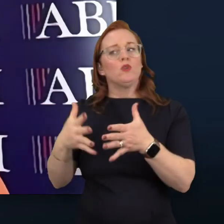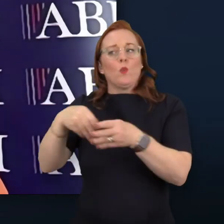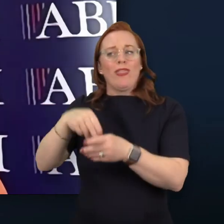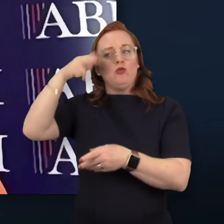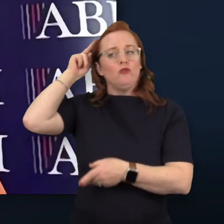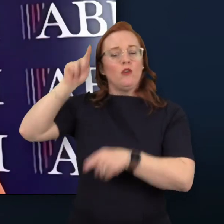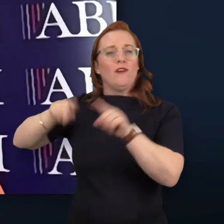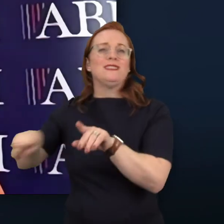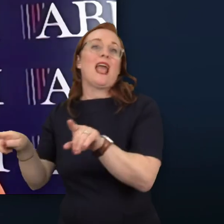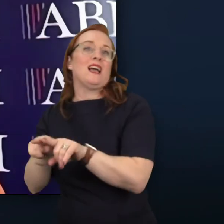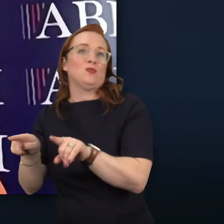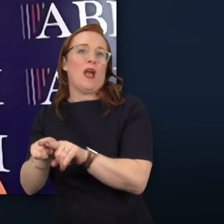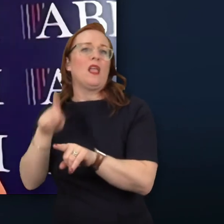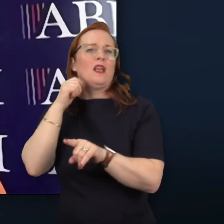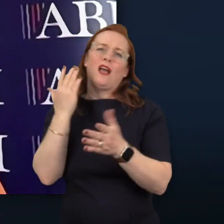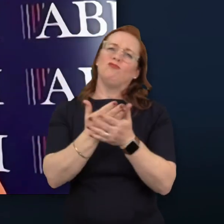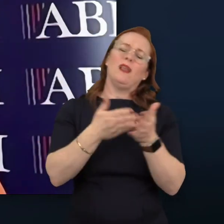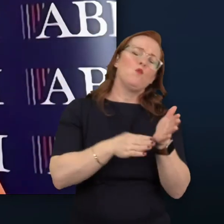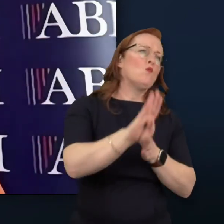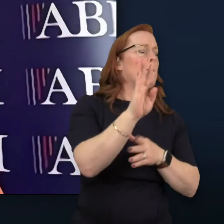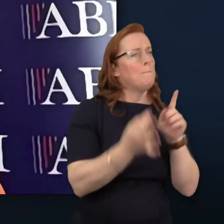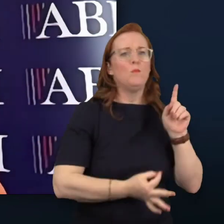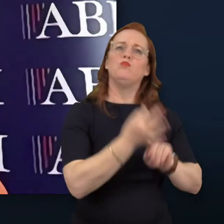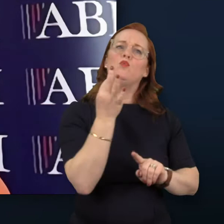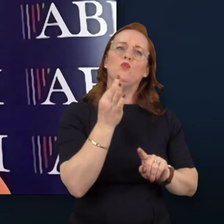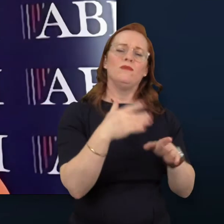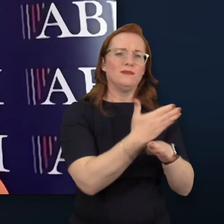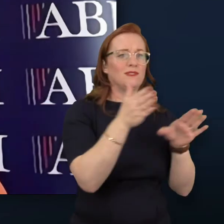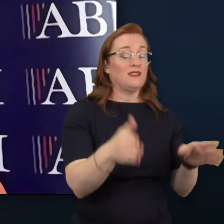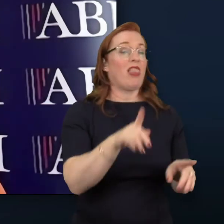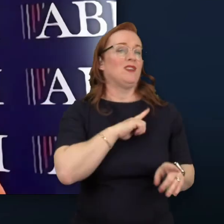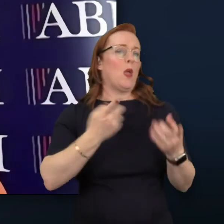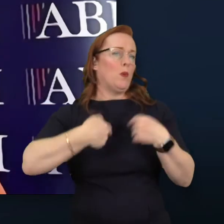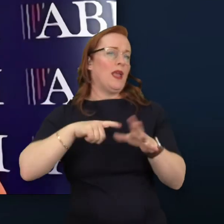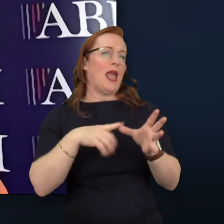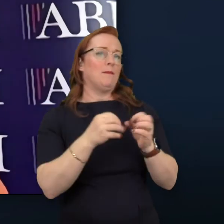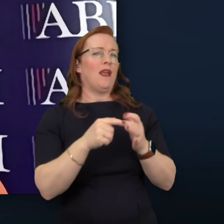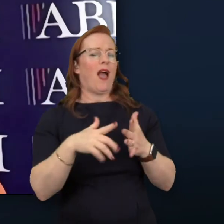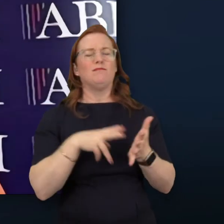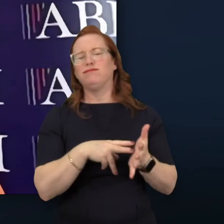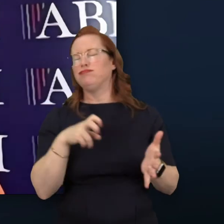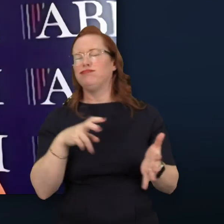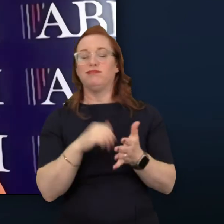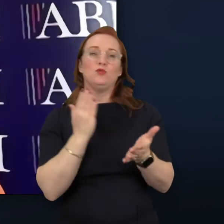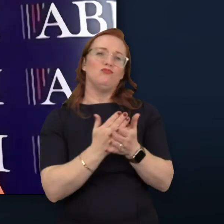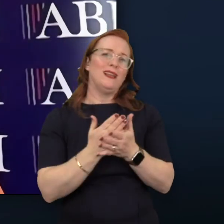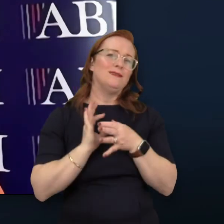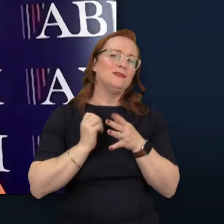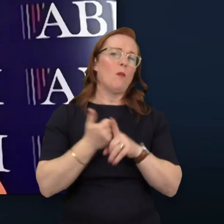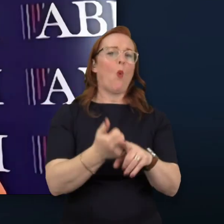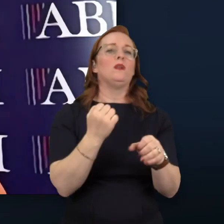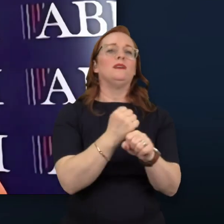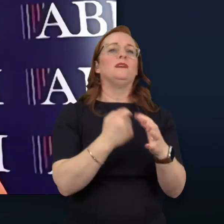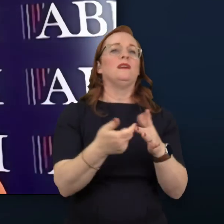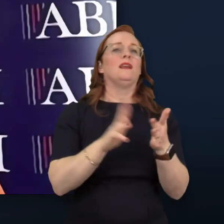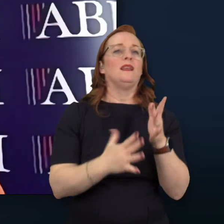neurodiversity, we really stand to benefit enormously. And that's why we at the ABI are absolutely delighted with the work of GAIN and are very, very